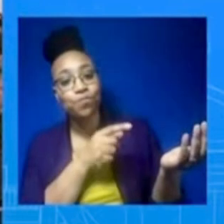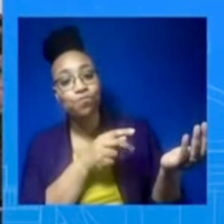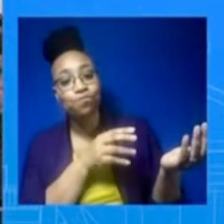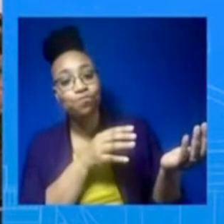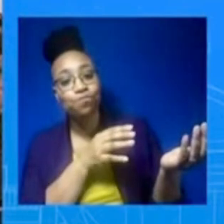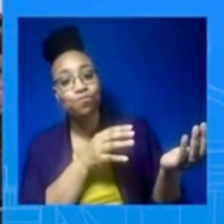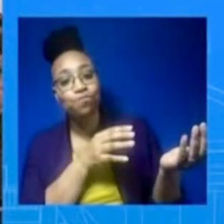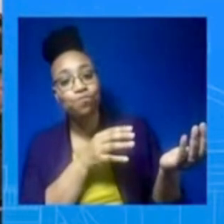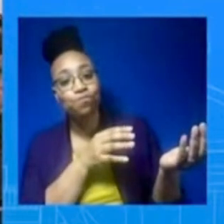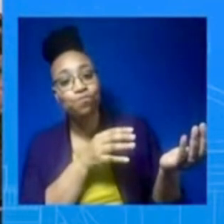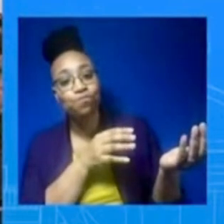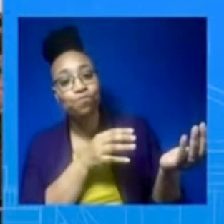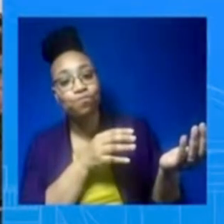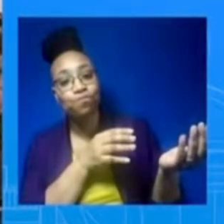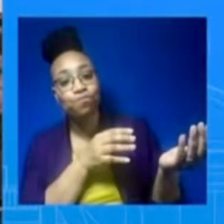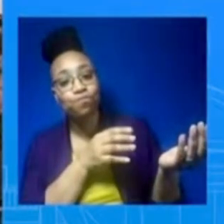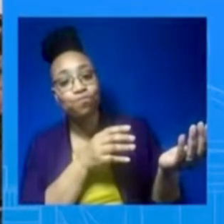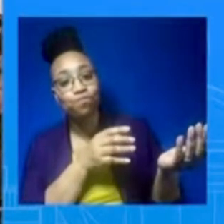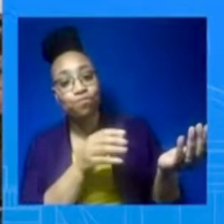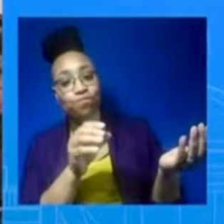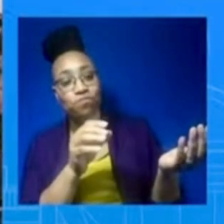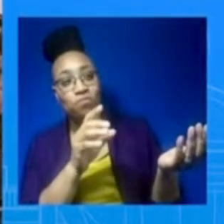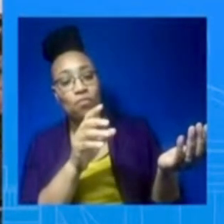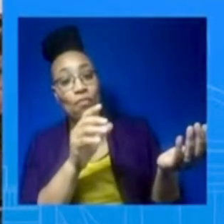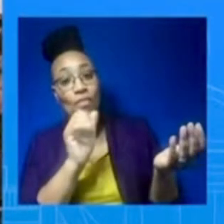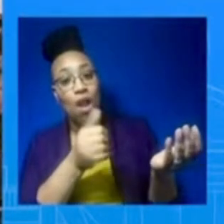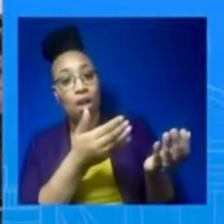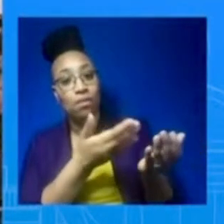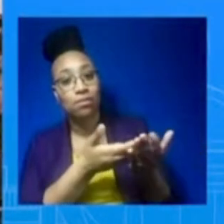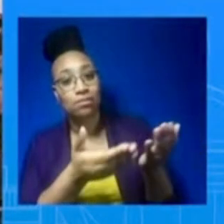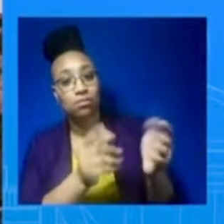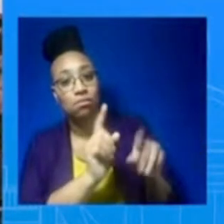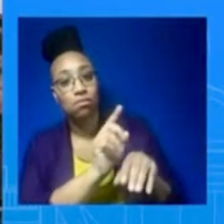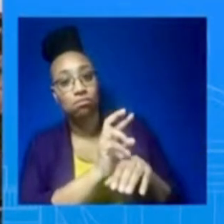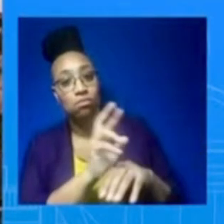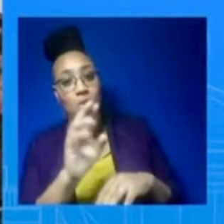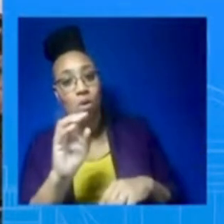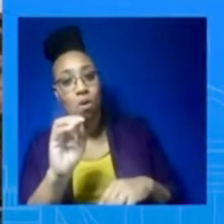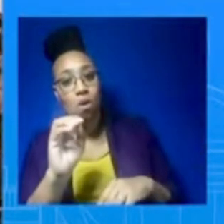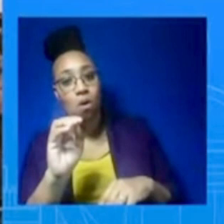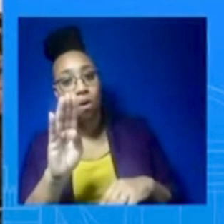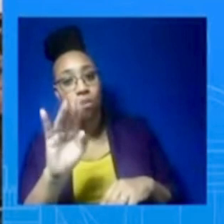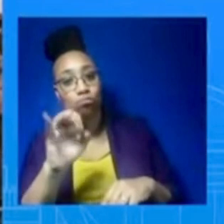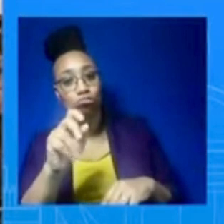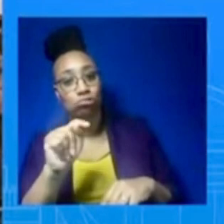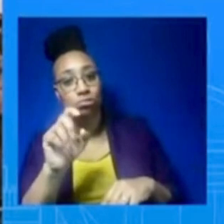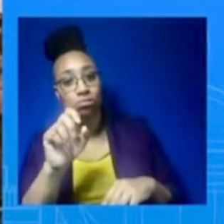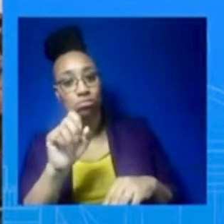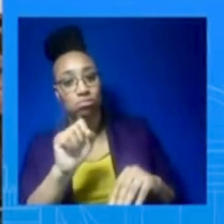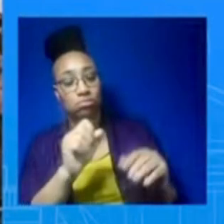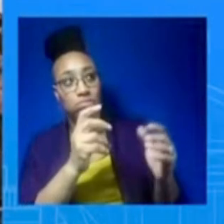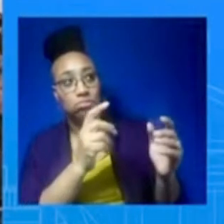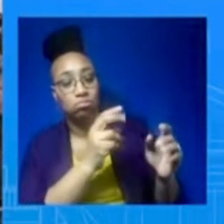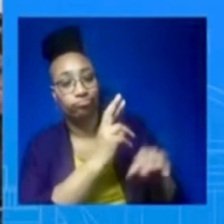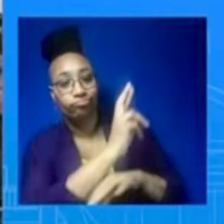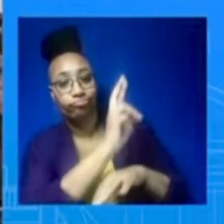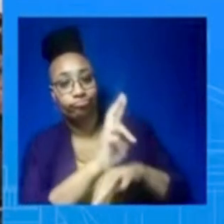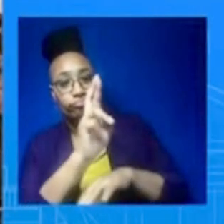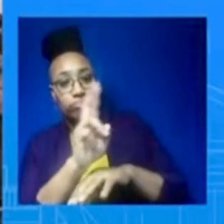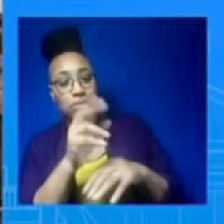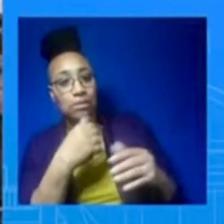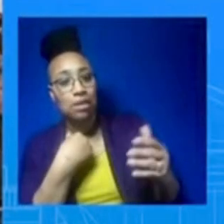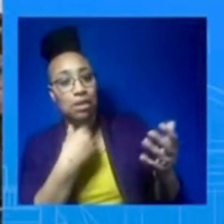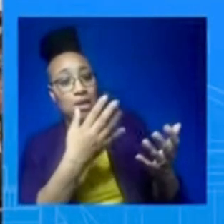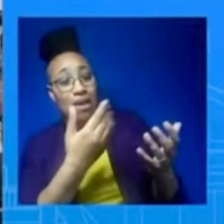First, it defies reason that you would have zero idea what these three objects were since the fighter